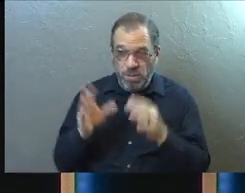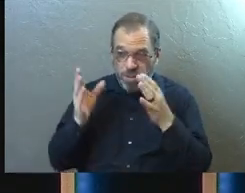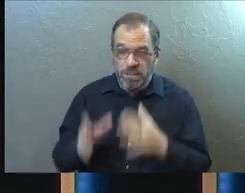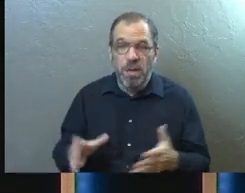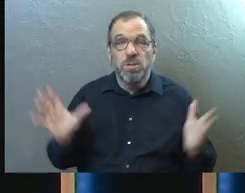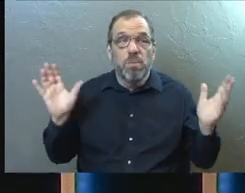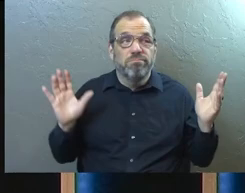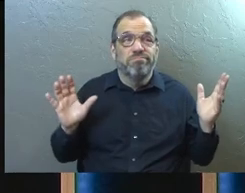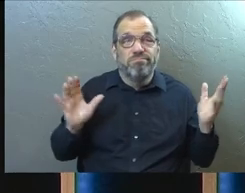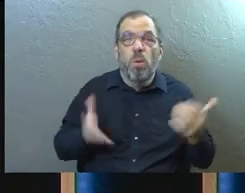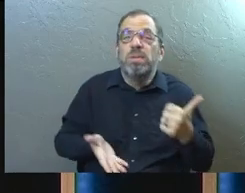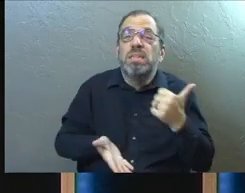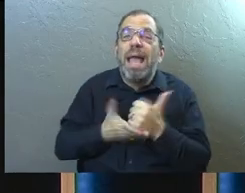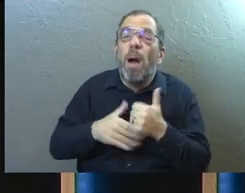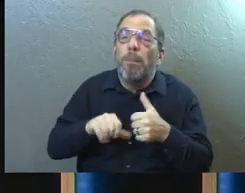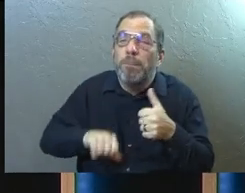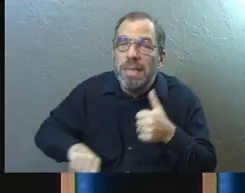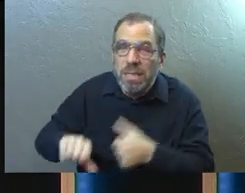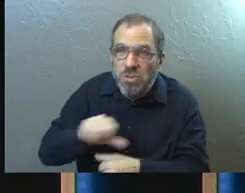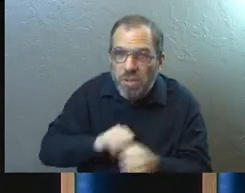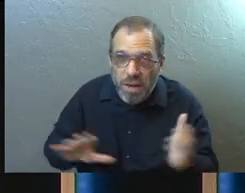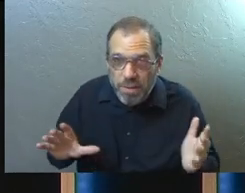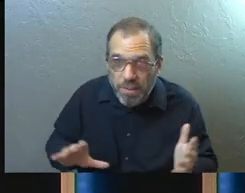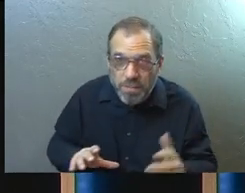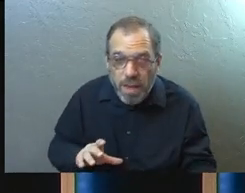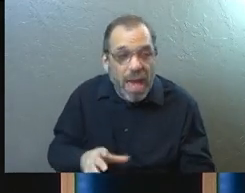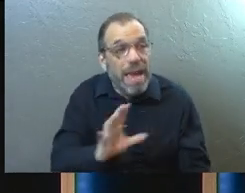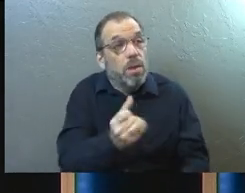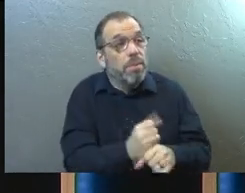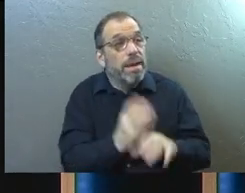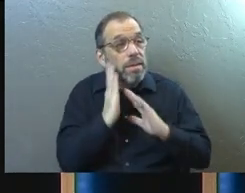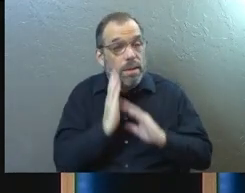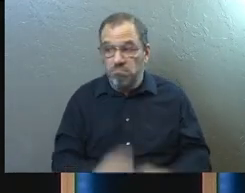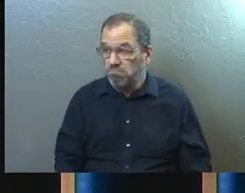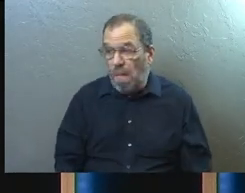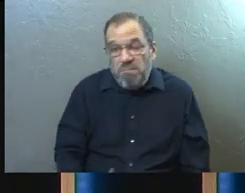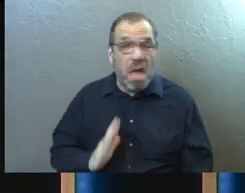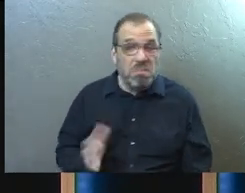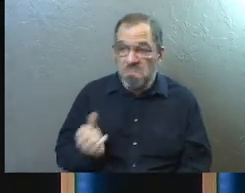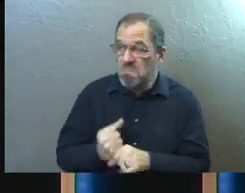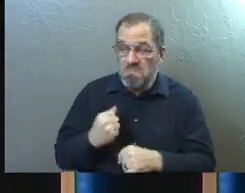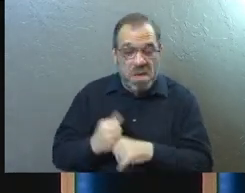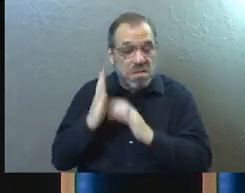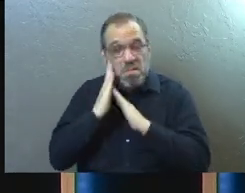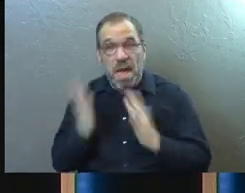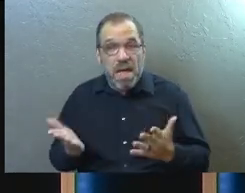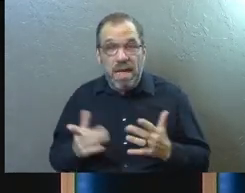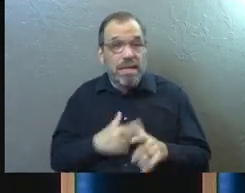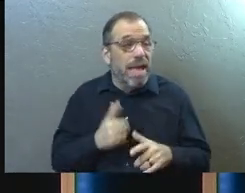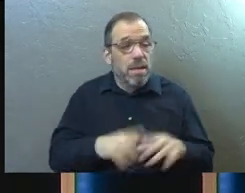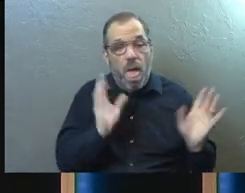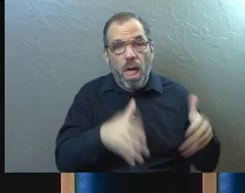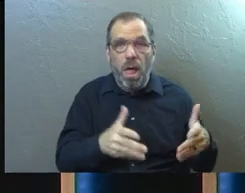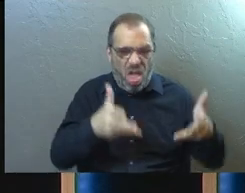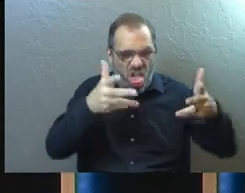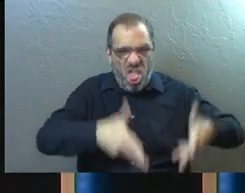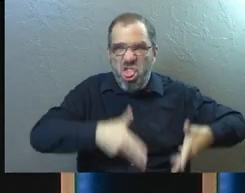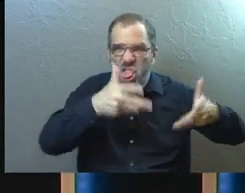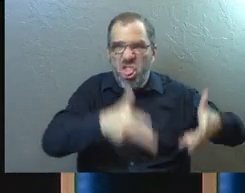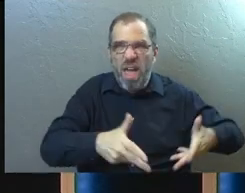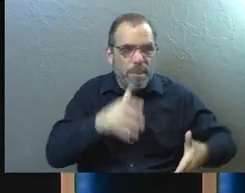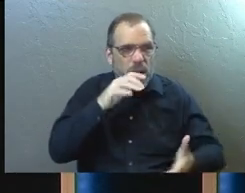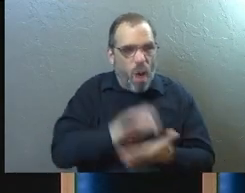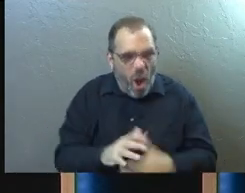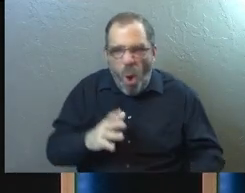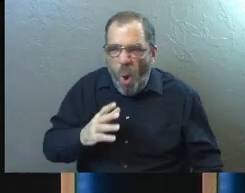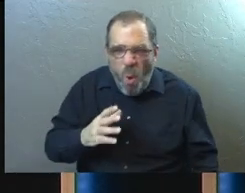other person. So we just help each other. And when she's like, hey, can we make the bed? We make the bed. And there's days where we forget about it. The bed's not made. And